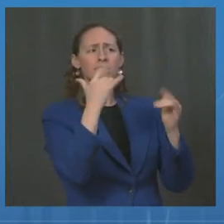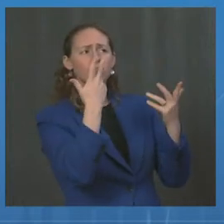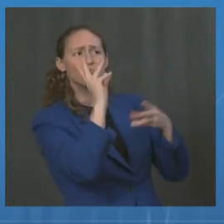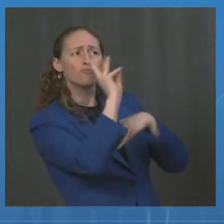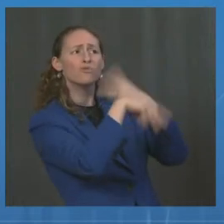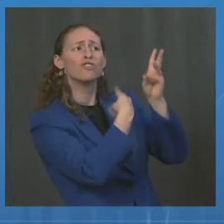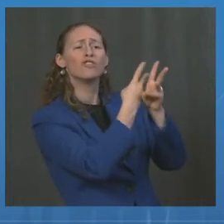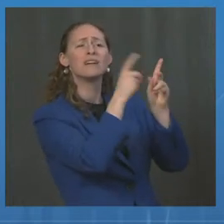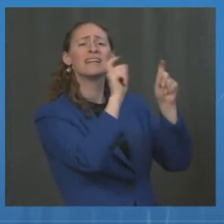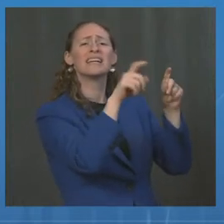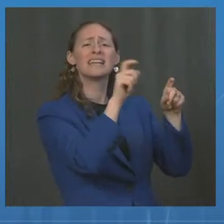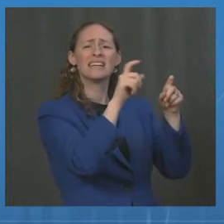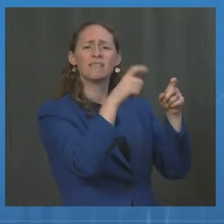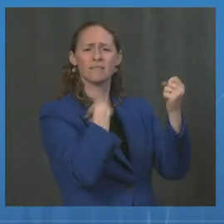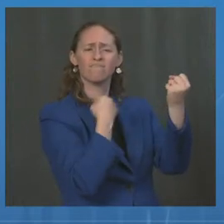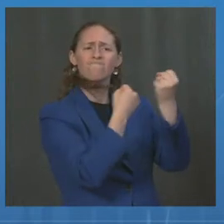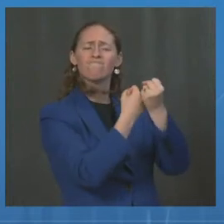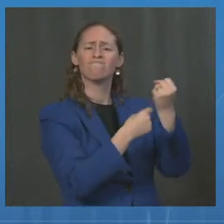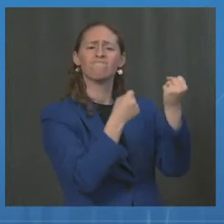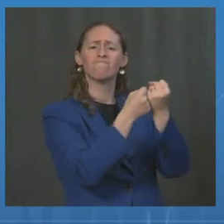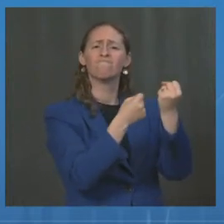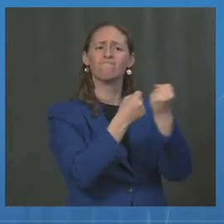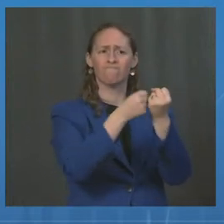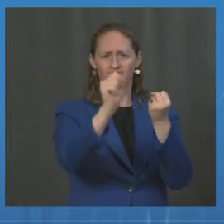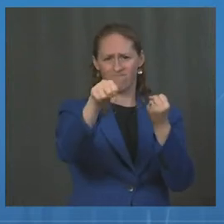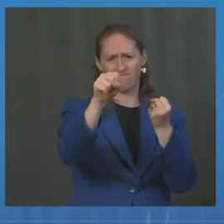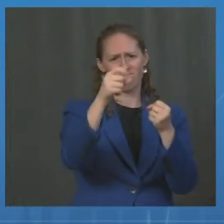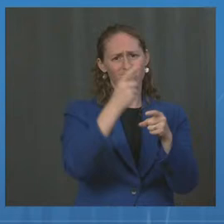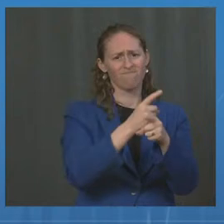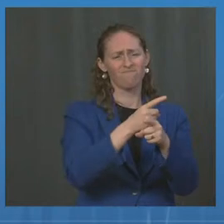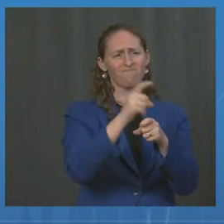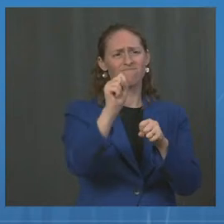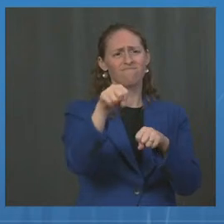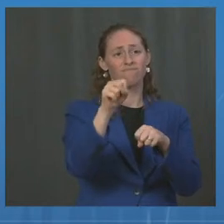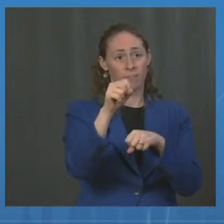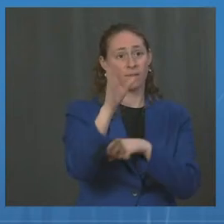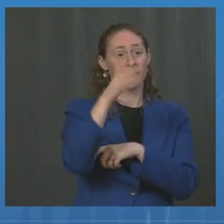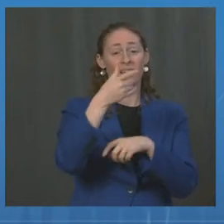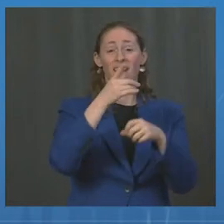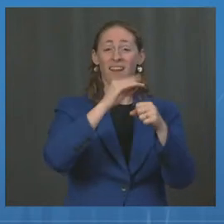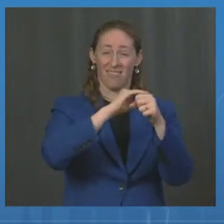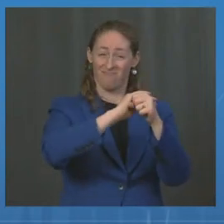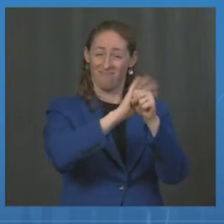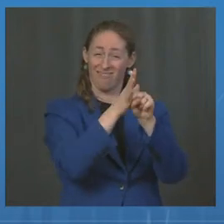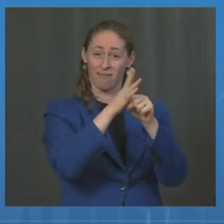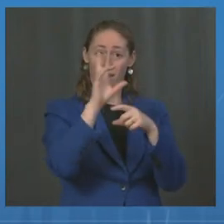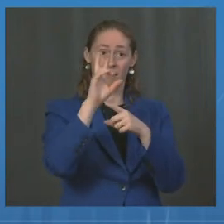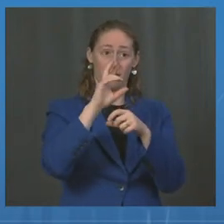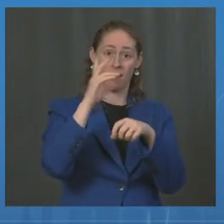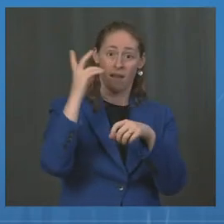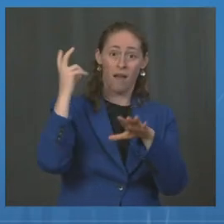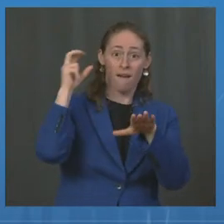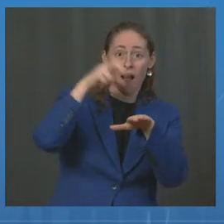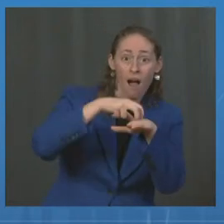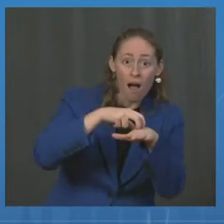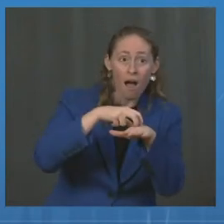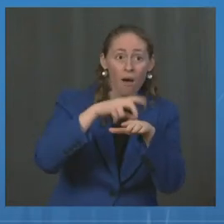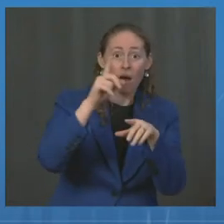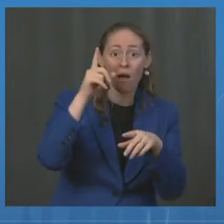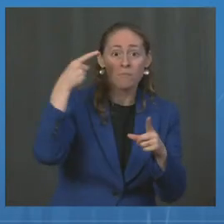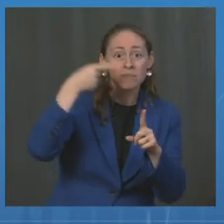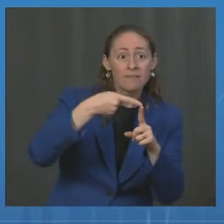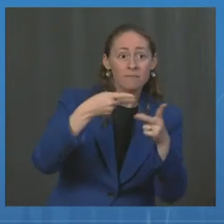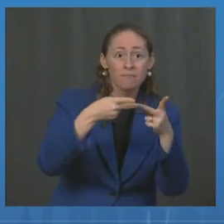to do. This virus knows no borders and stamping out the virus everywhere protects our health